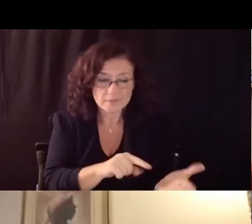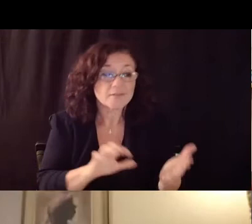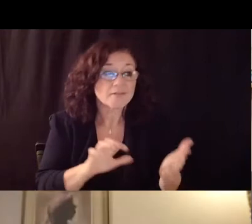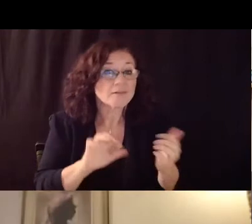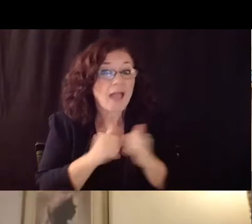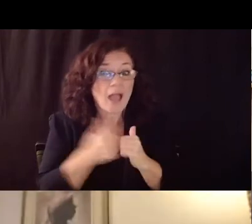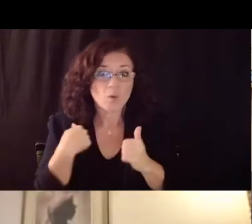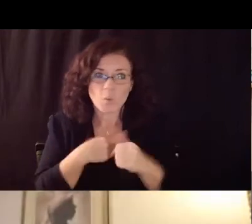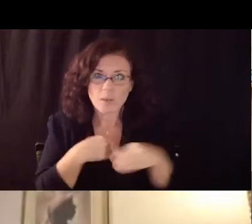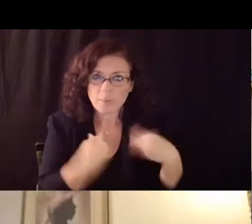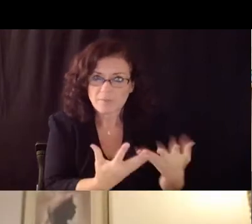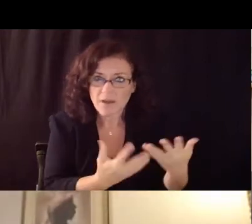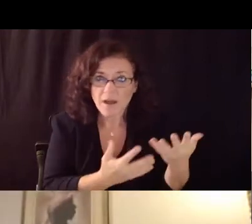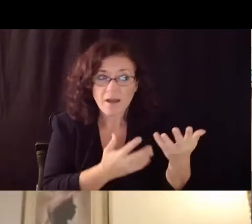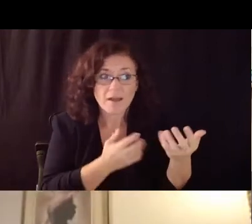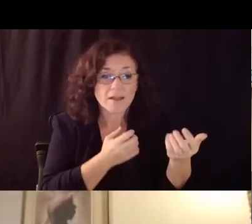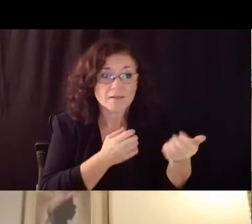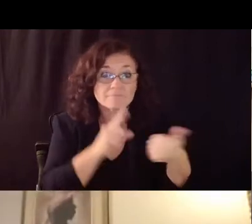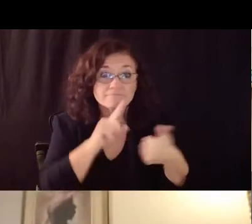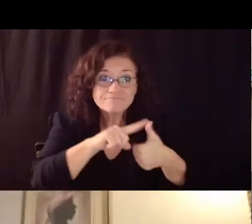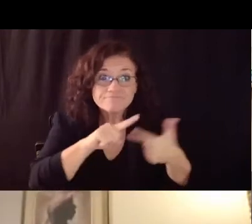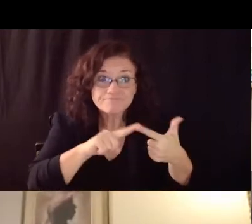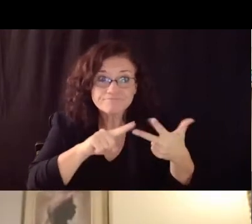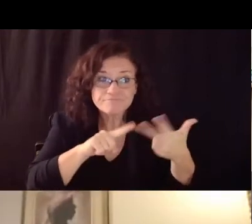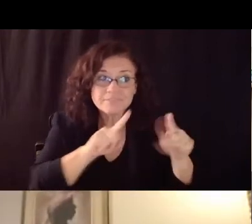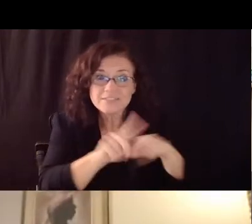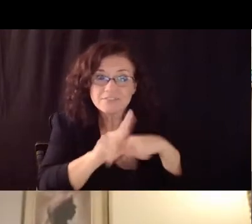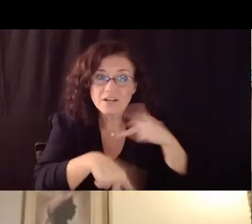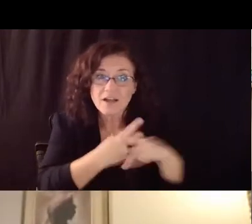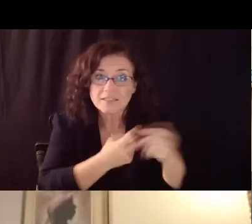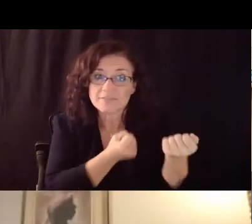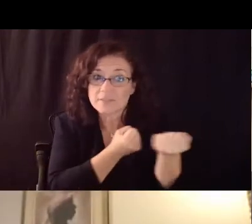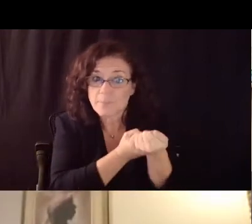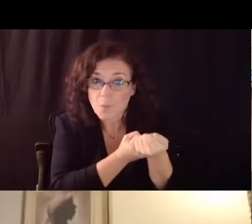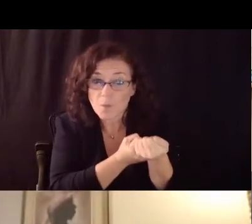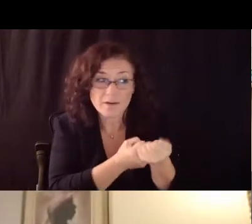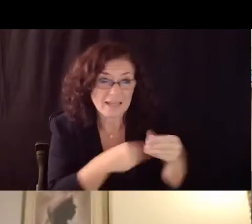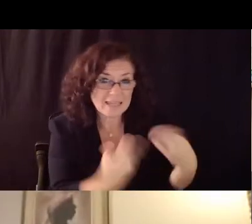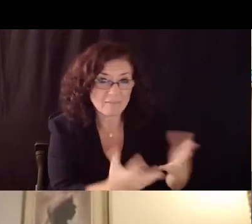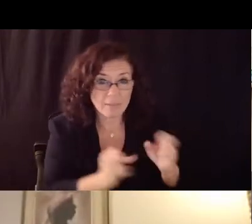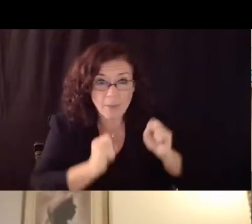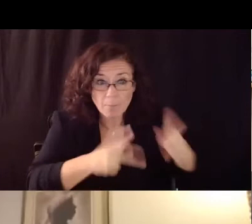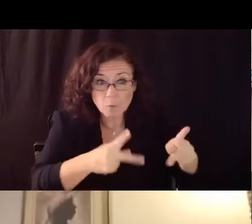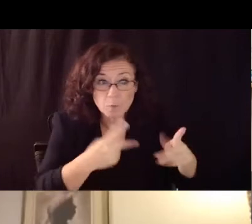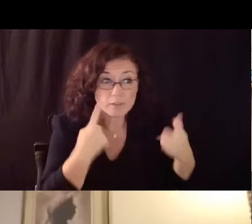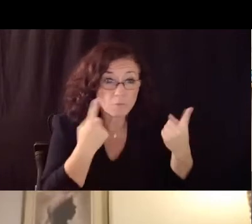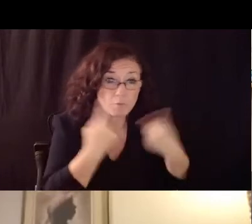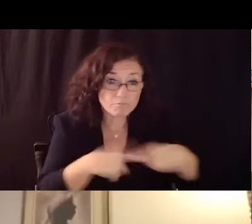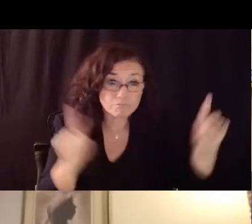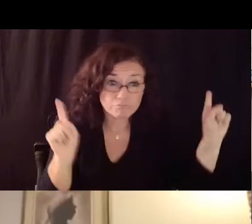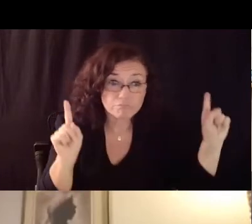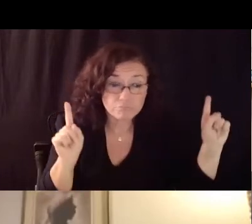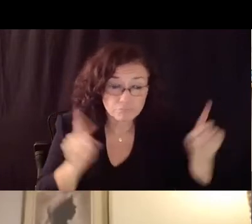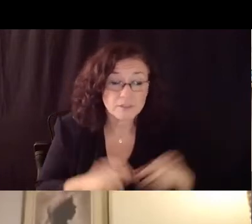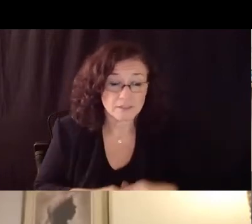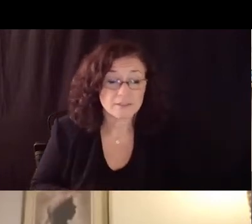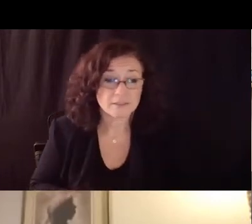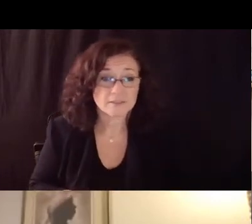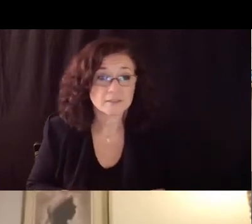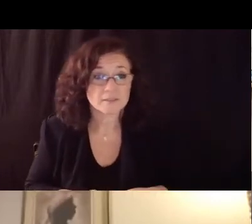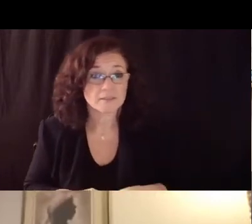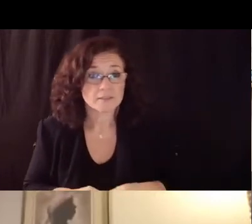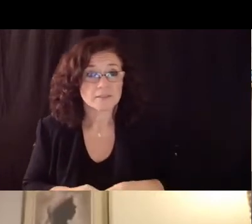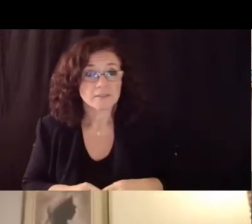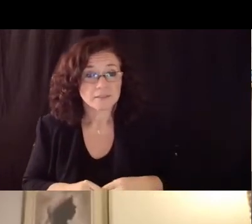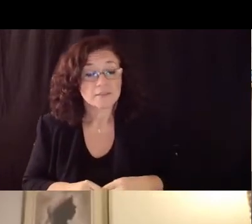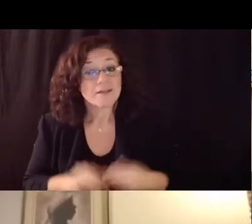tier three opportunities to succeed and supports that are needed and that includes uh as in